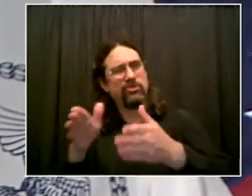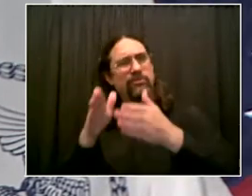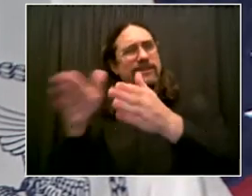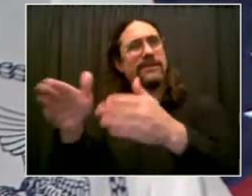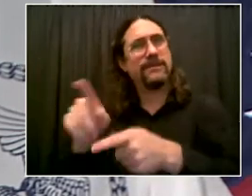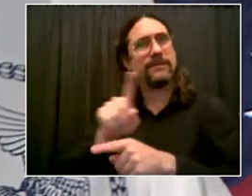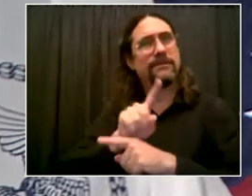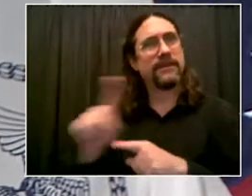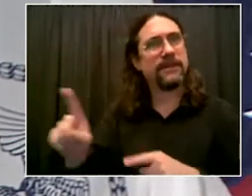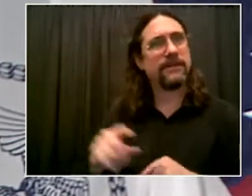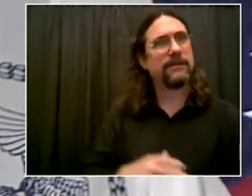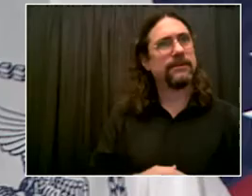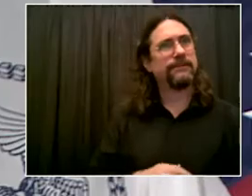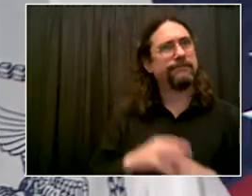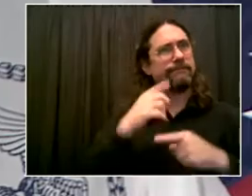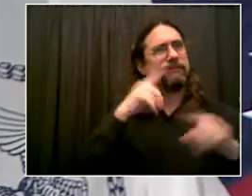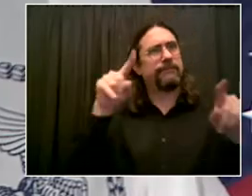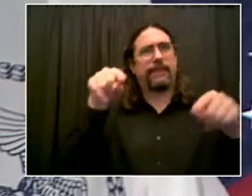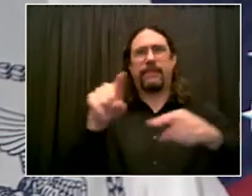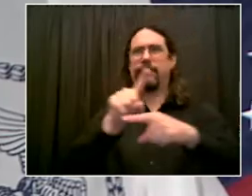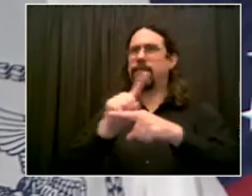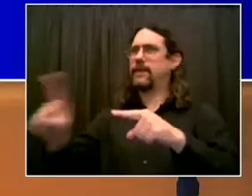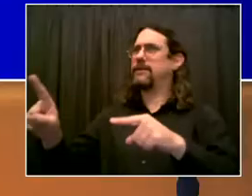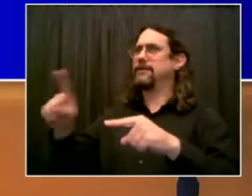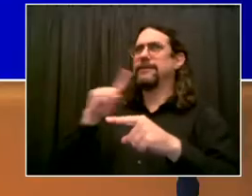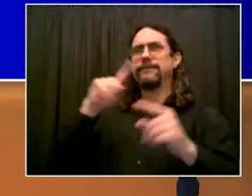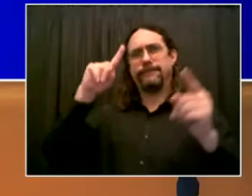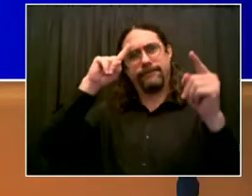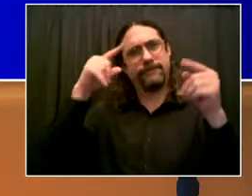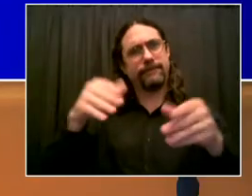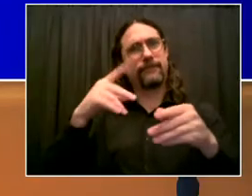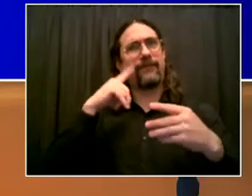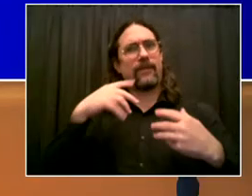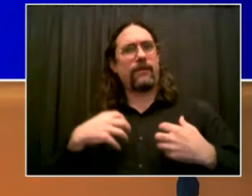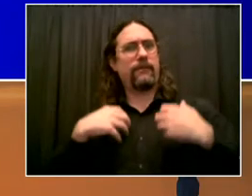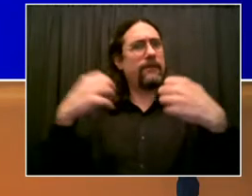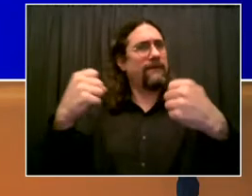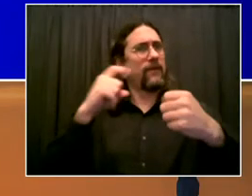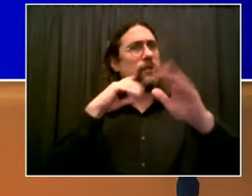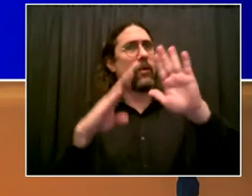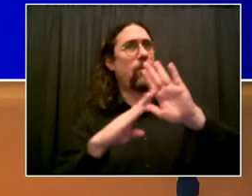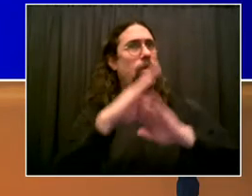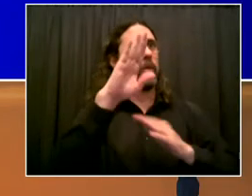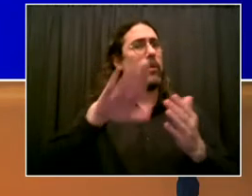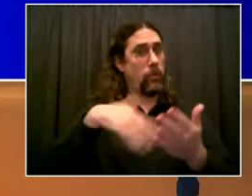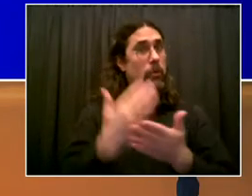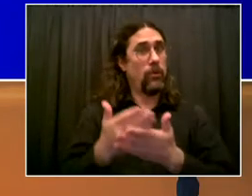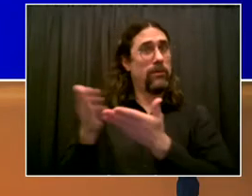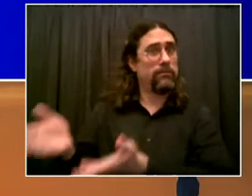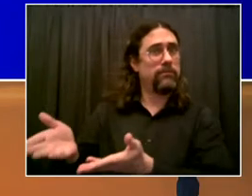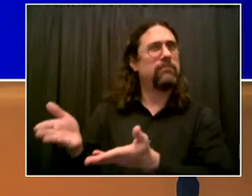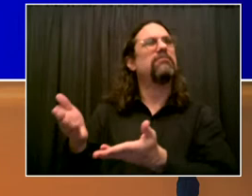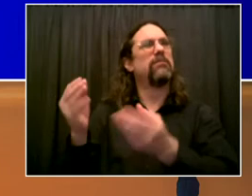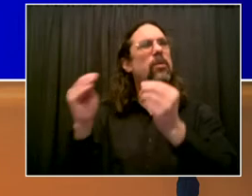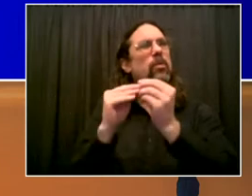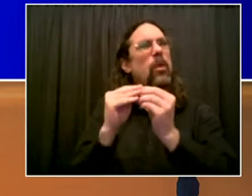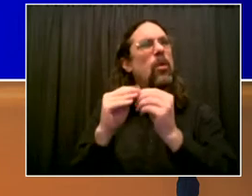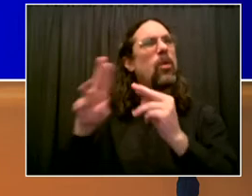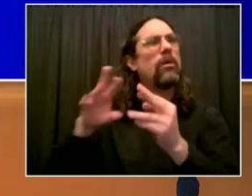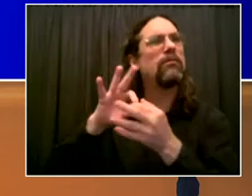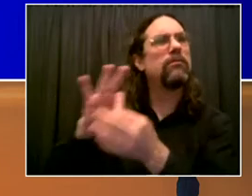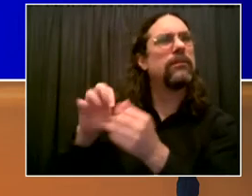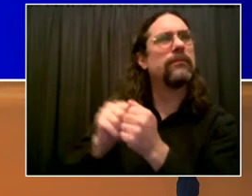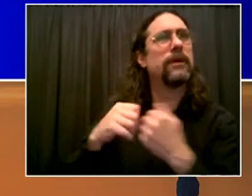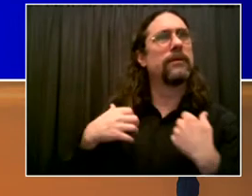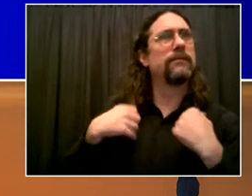piece of recovery, because I always say a recovery for all of us means many things. And a lot of times you think about jobs. It definitely includes